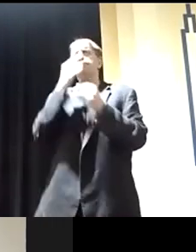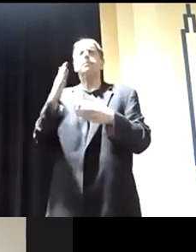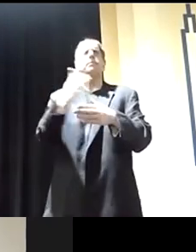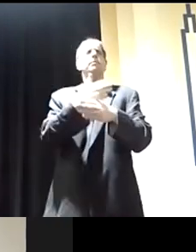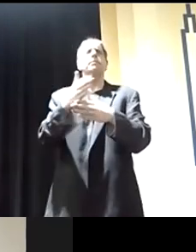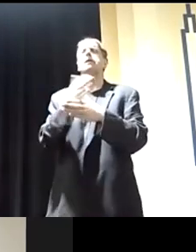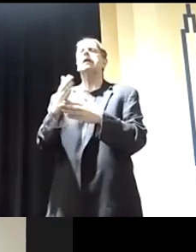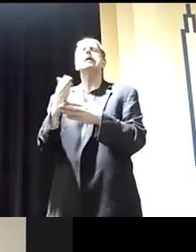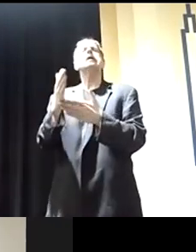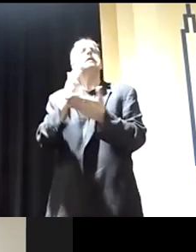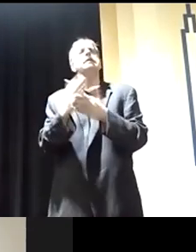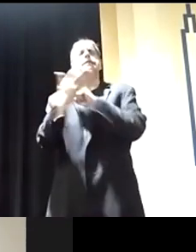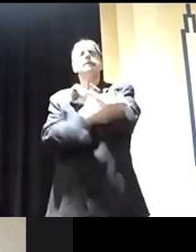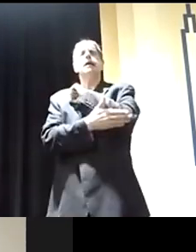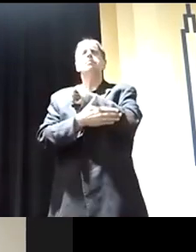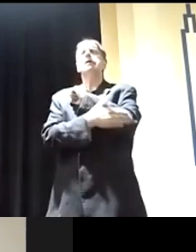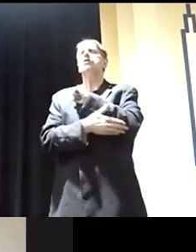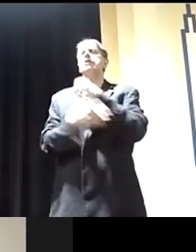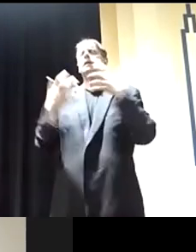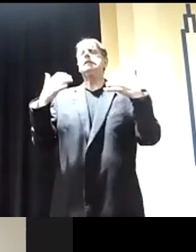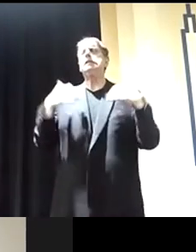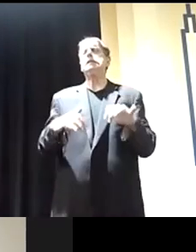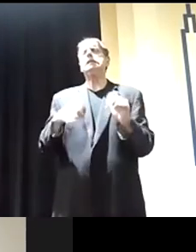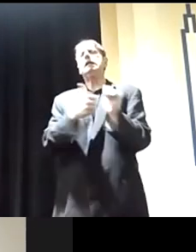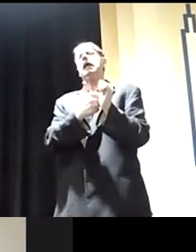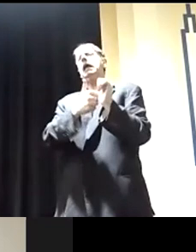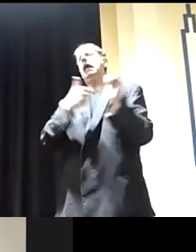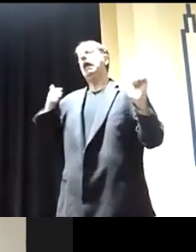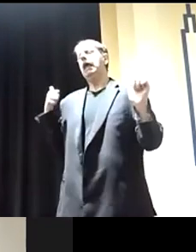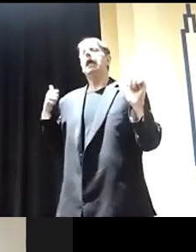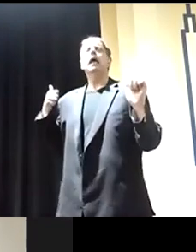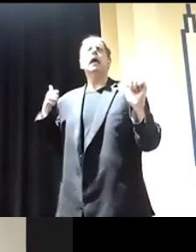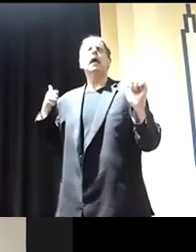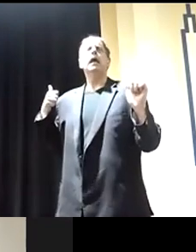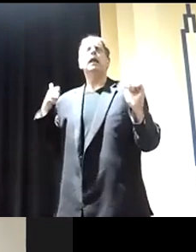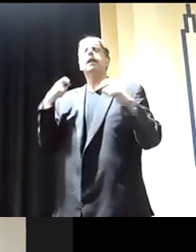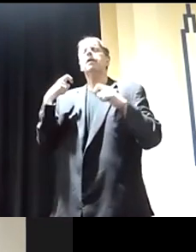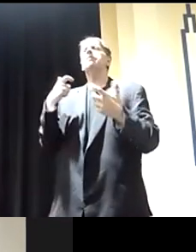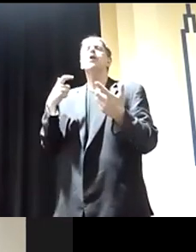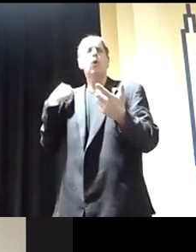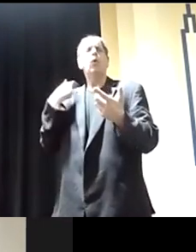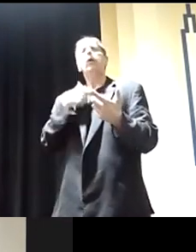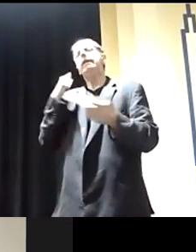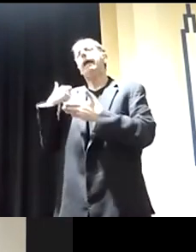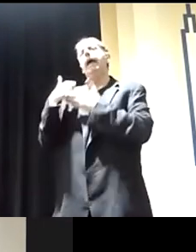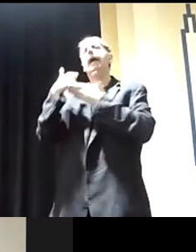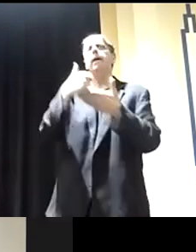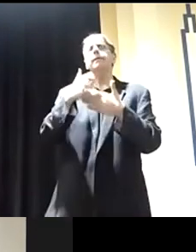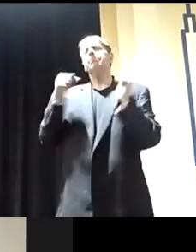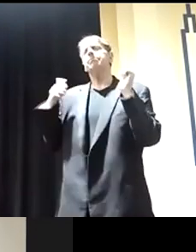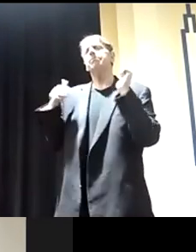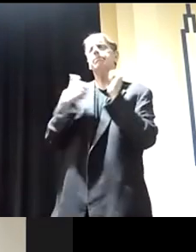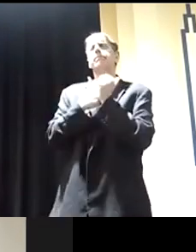old age, um, energy production systems, we should help them. Uh,